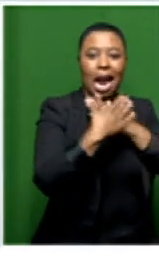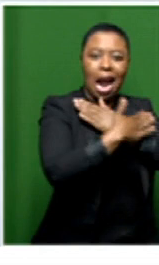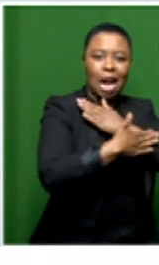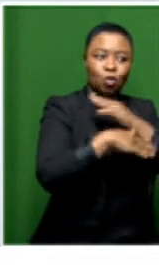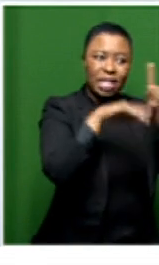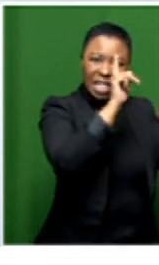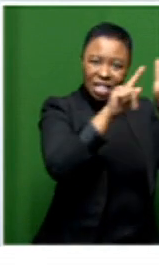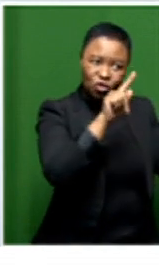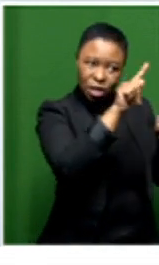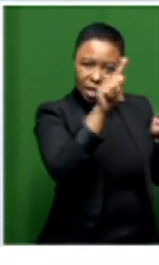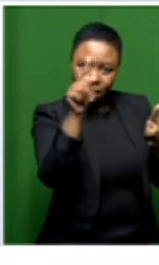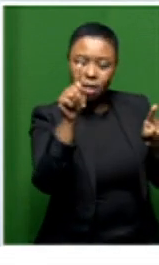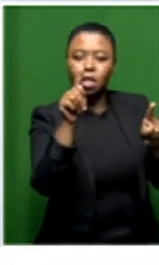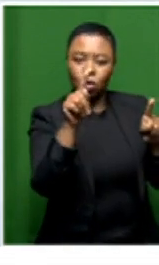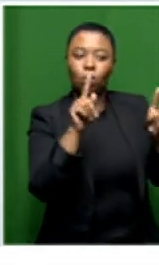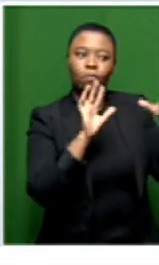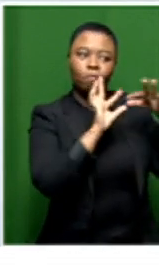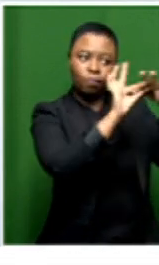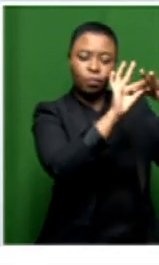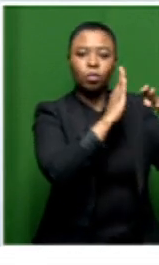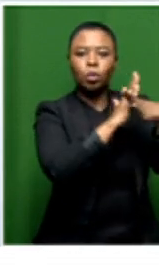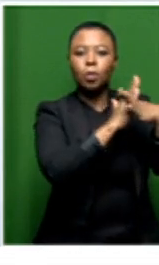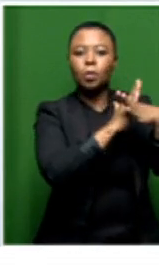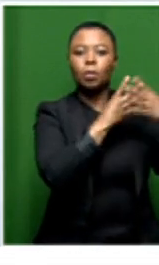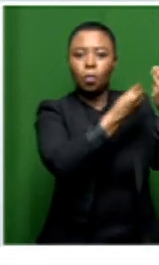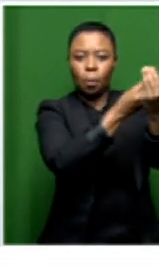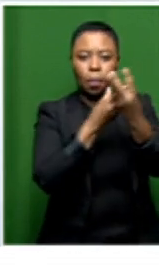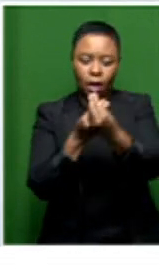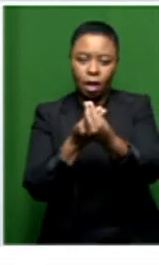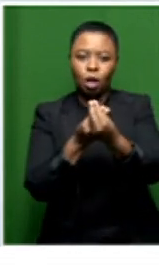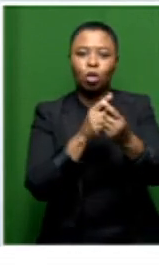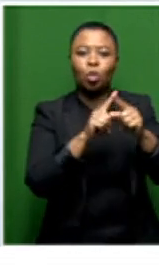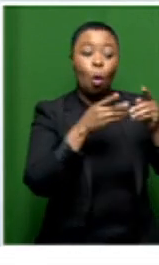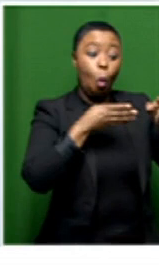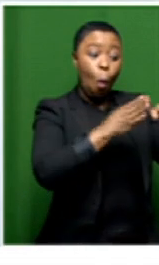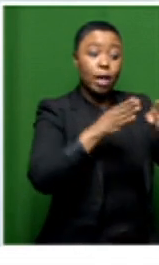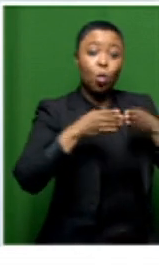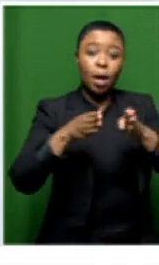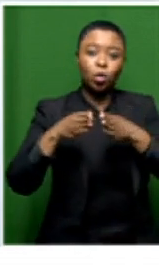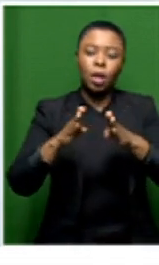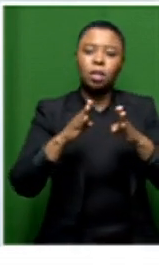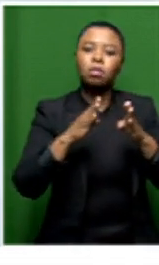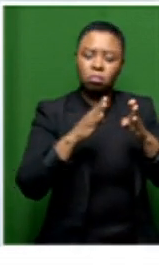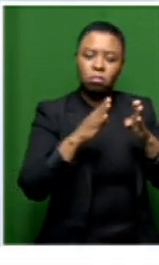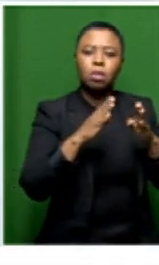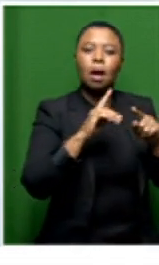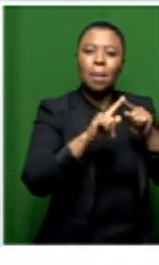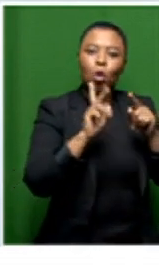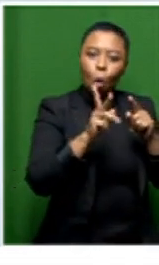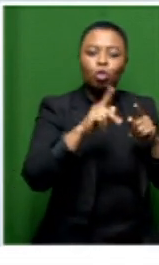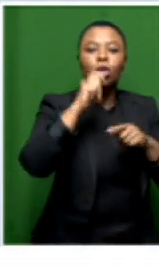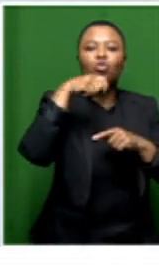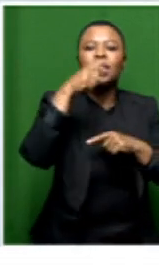not only to to look for further diagnostic methodologies um and and but also for treatment